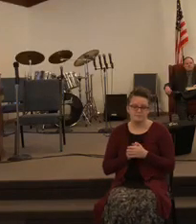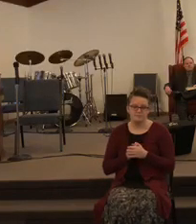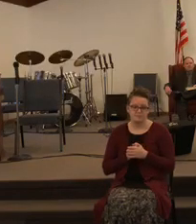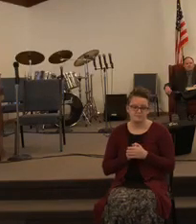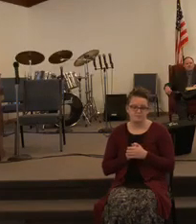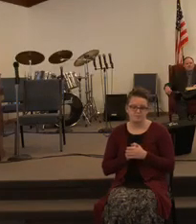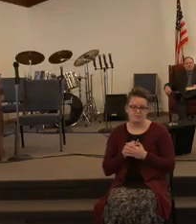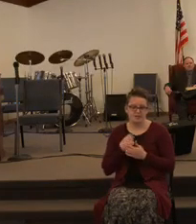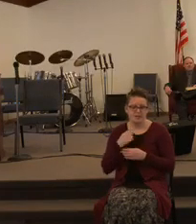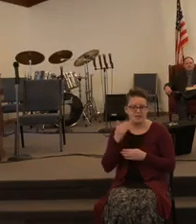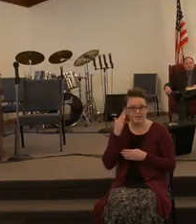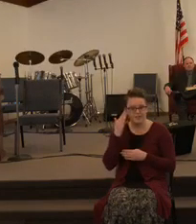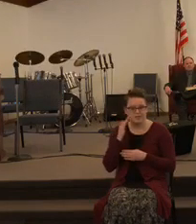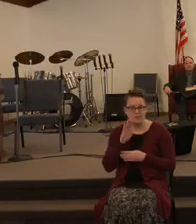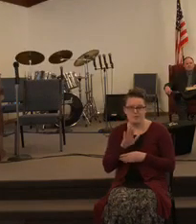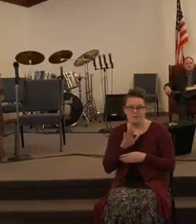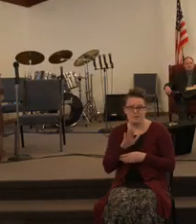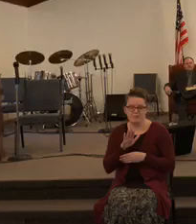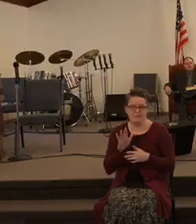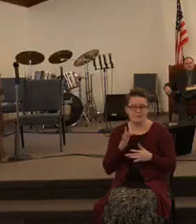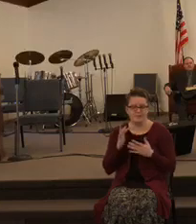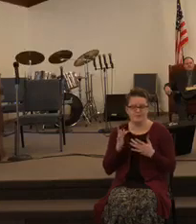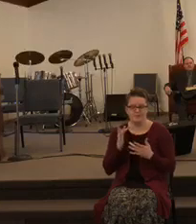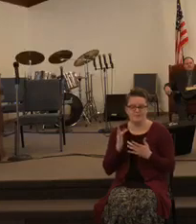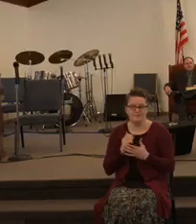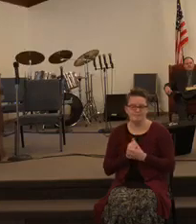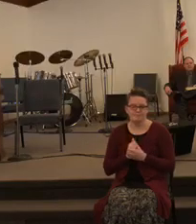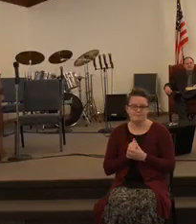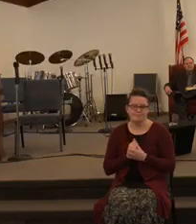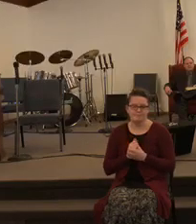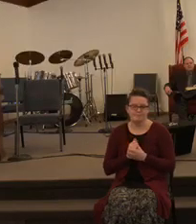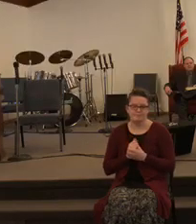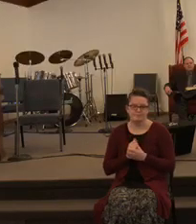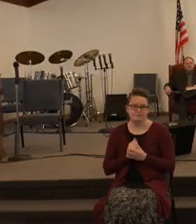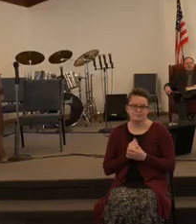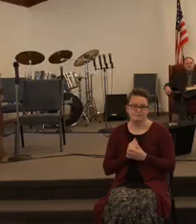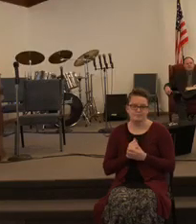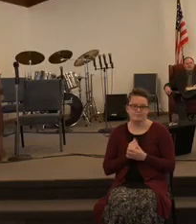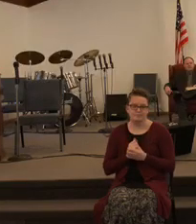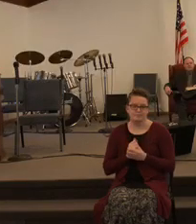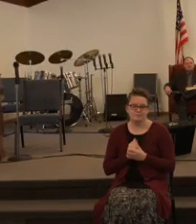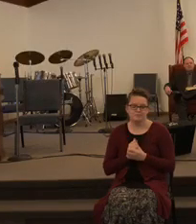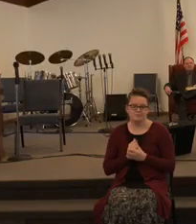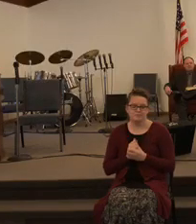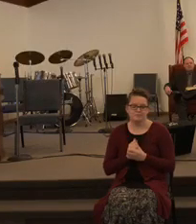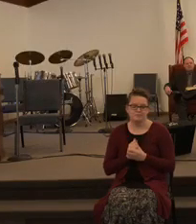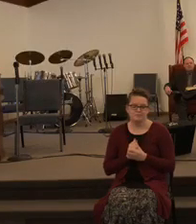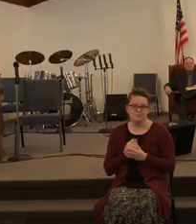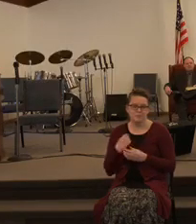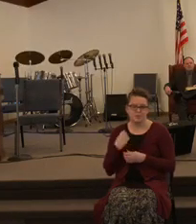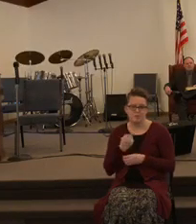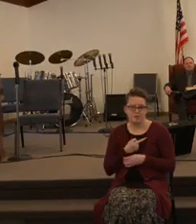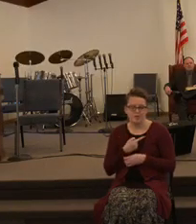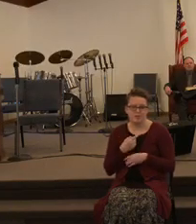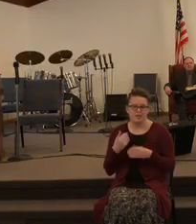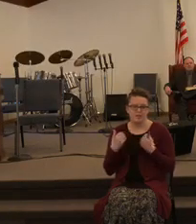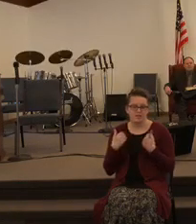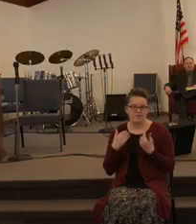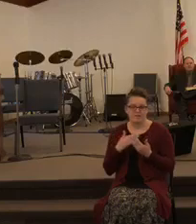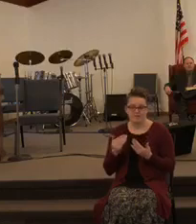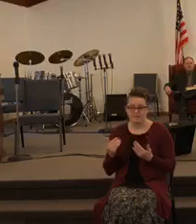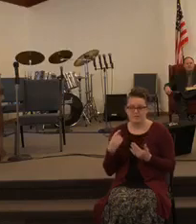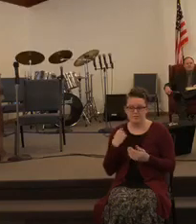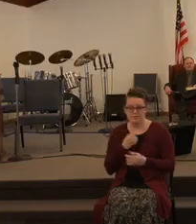And I know you will enjoy it. You will definitely enjoy it. We have some stuff that we need to do out there